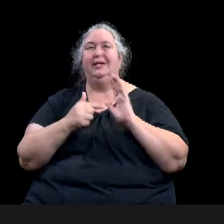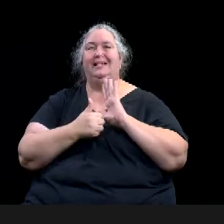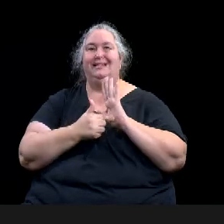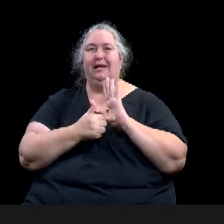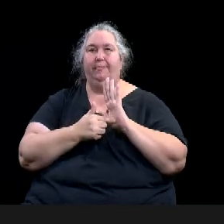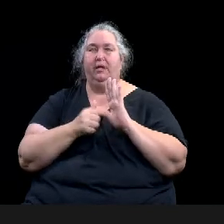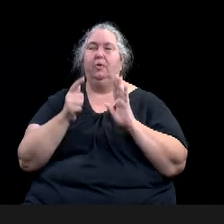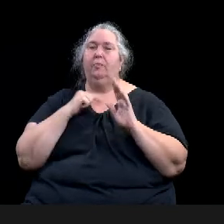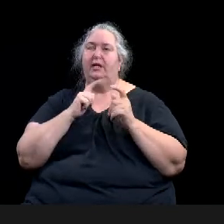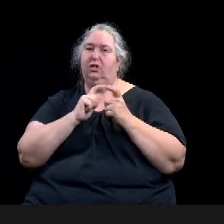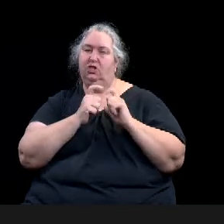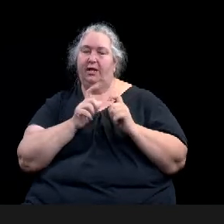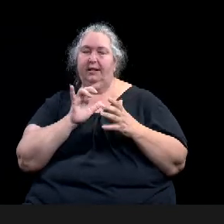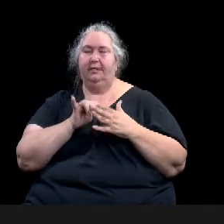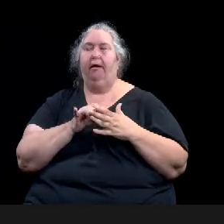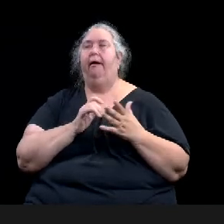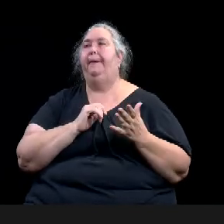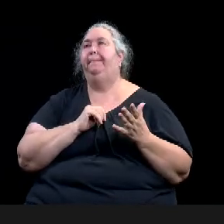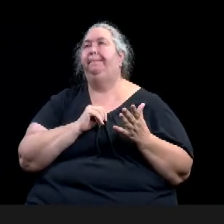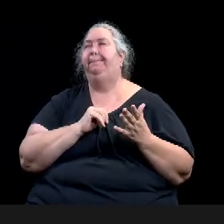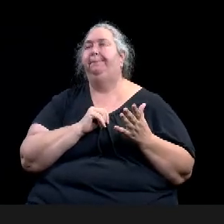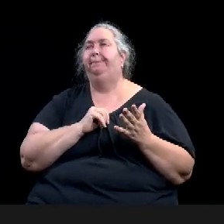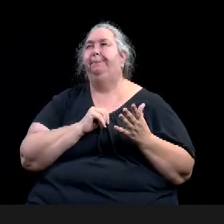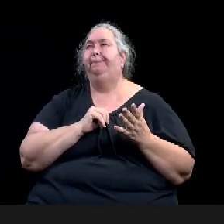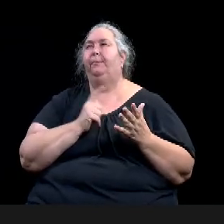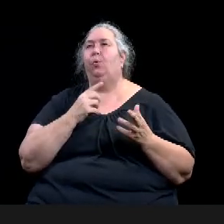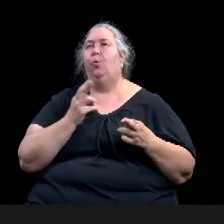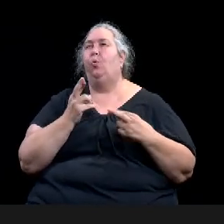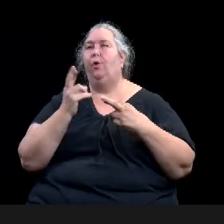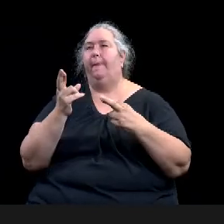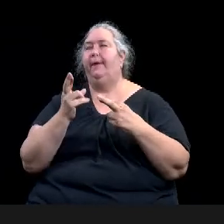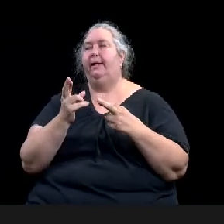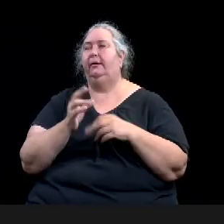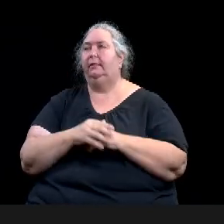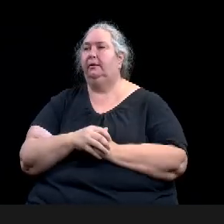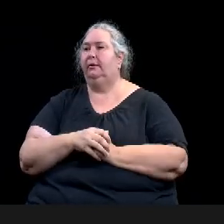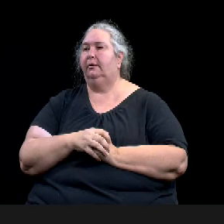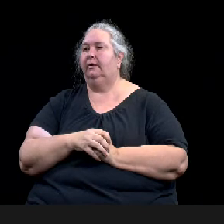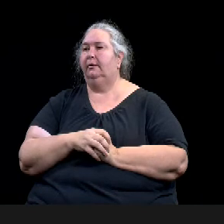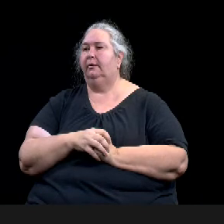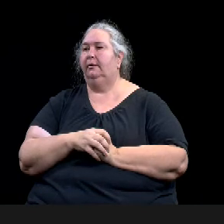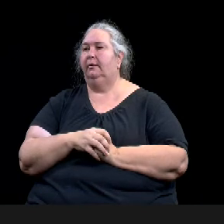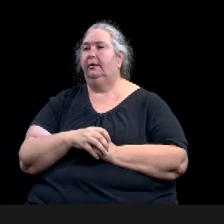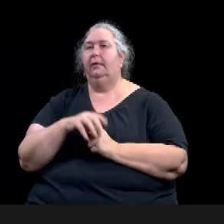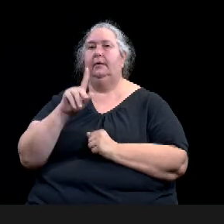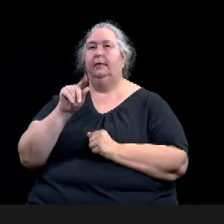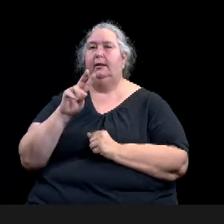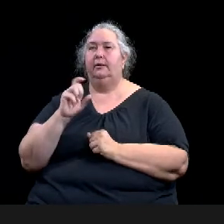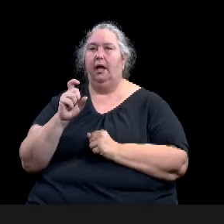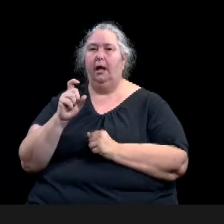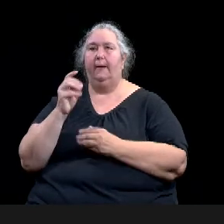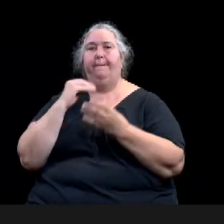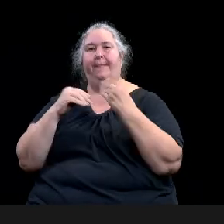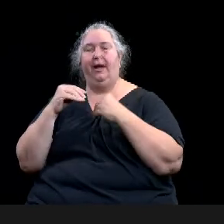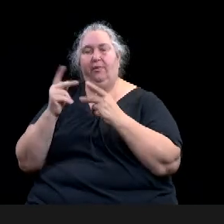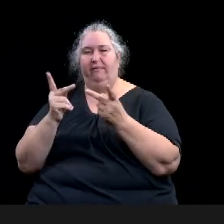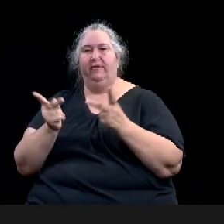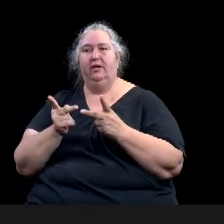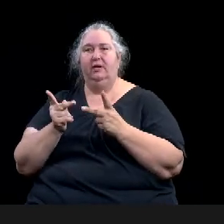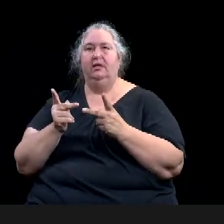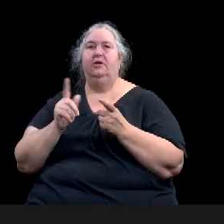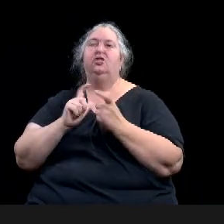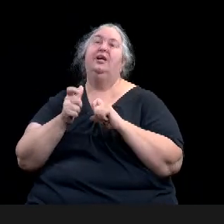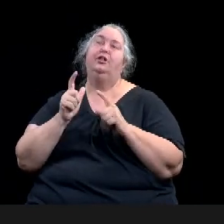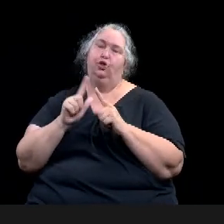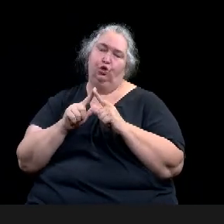facility to exhibit space and adding a theater, which would be an entry theater. So this would be a looping theater. It